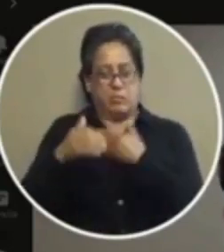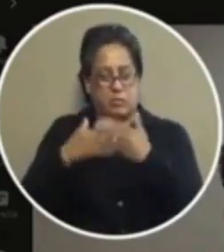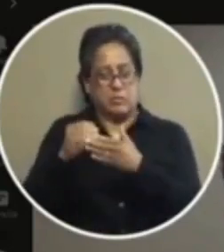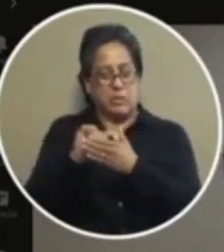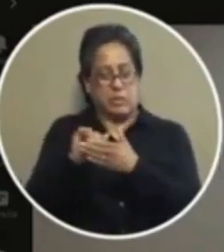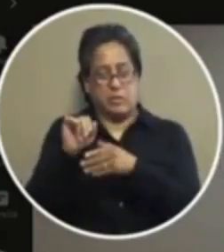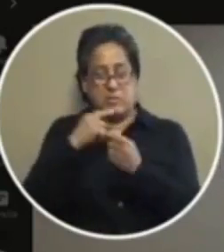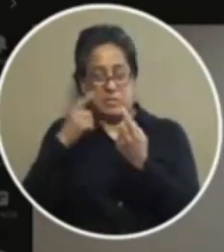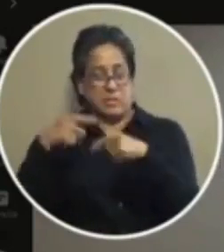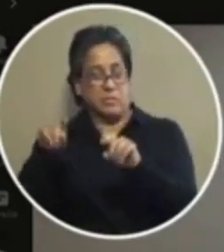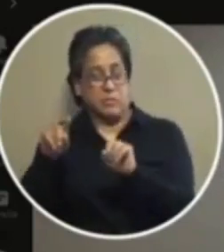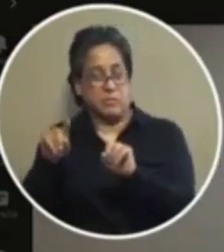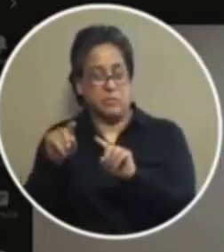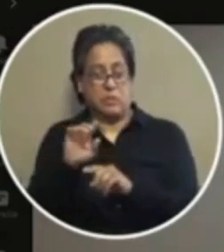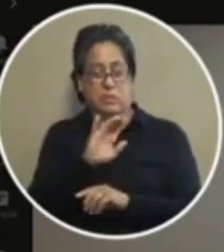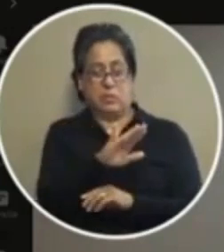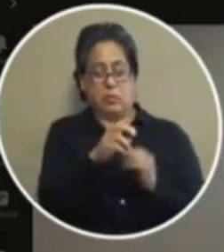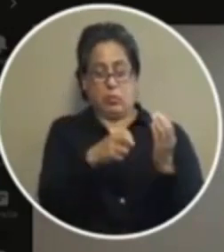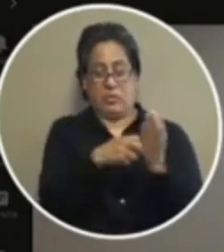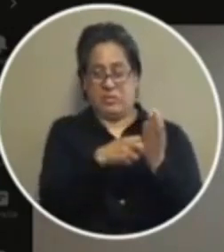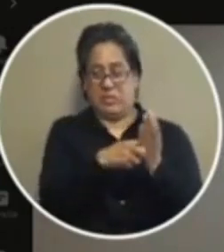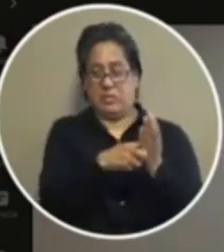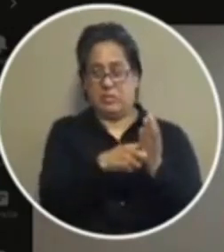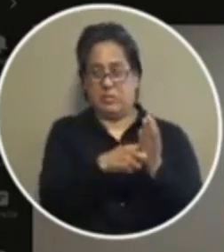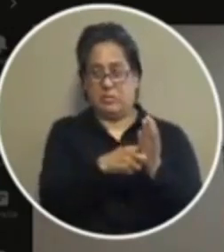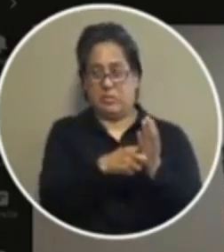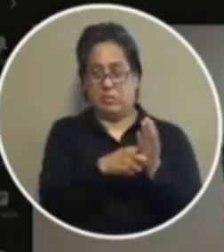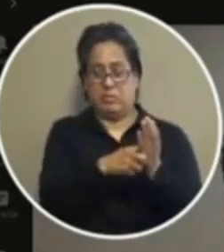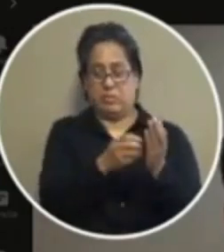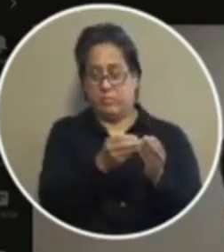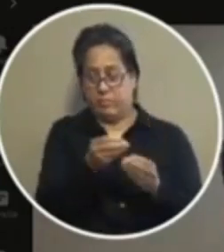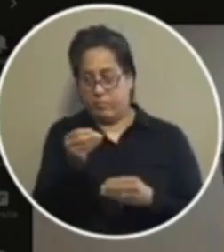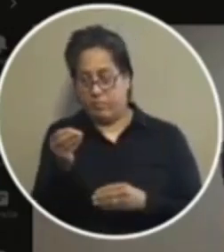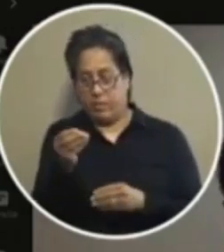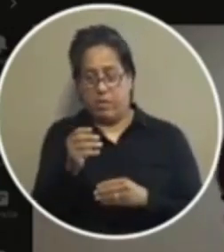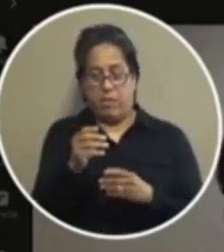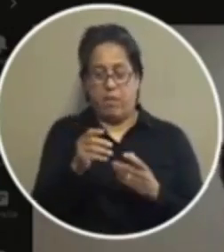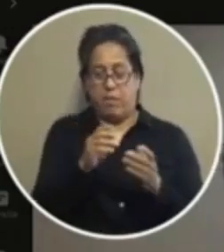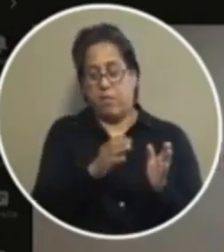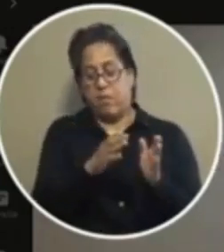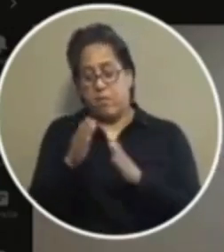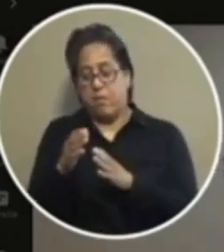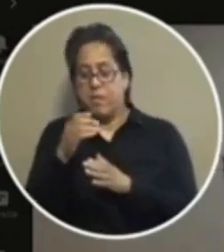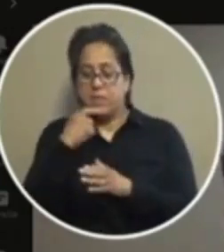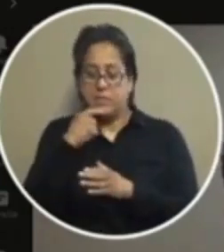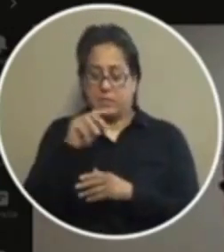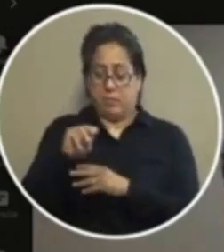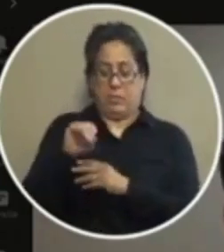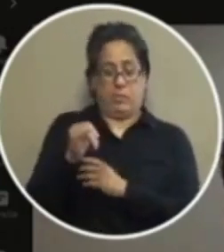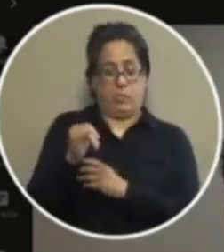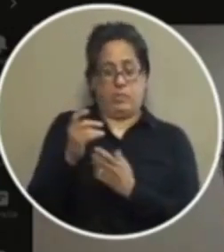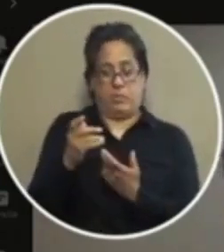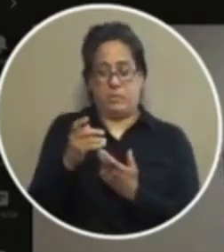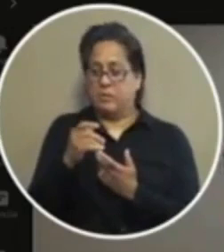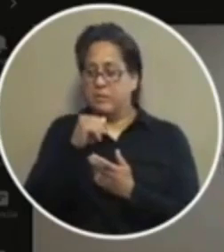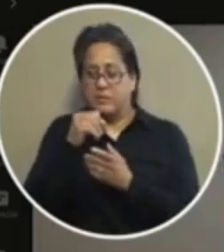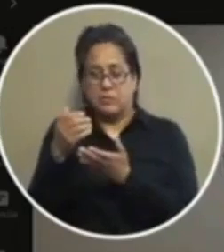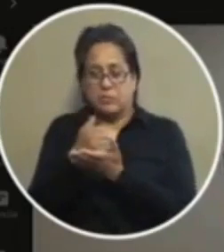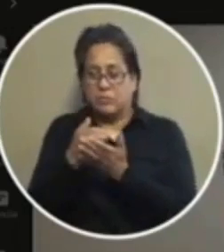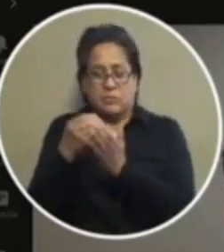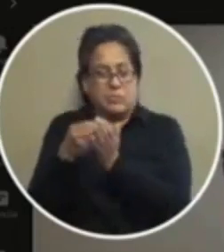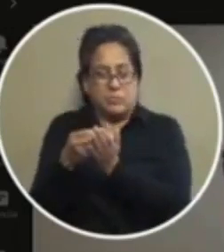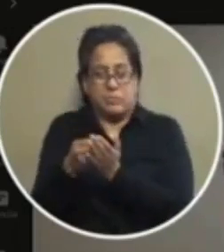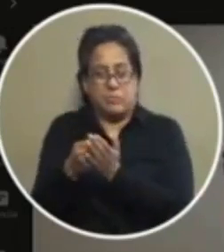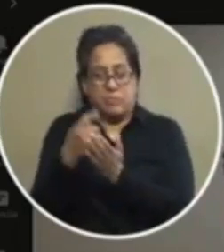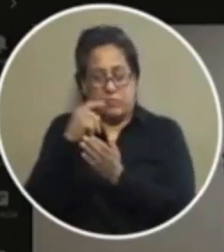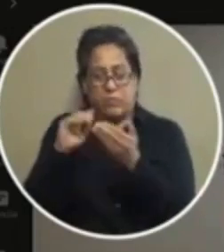is because those tickets are revenue producing this particular ticket let's say it's marijuana is not revenue producing for the